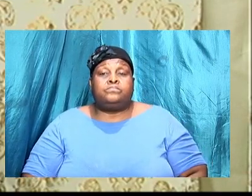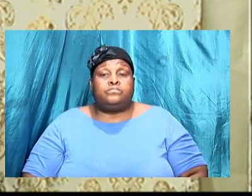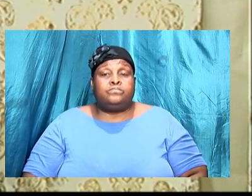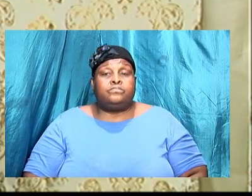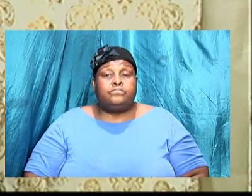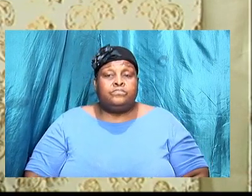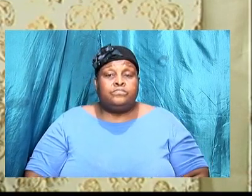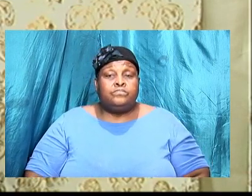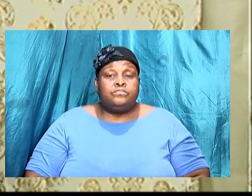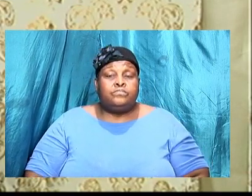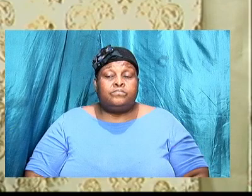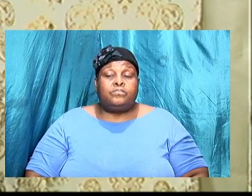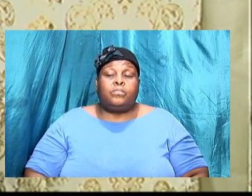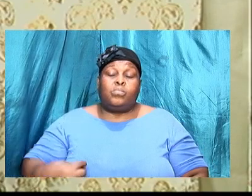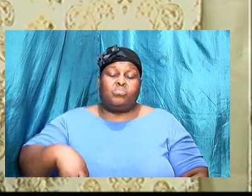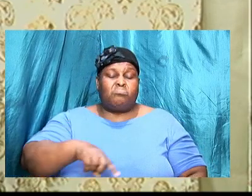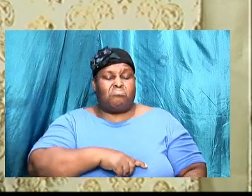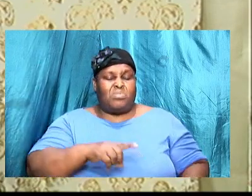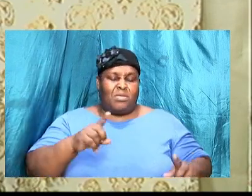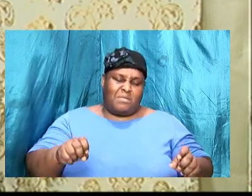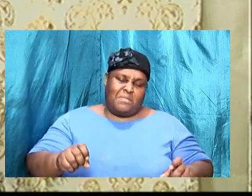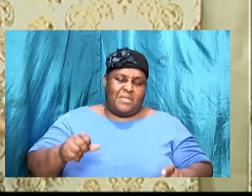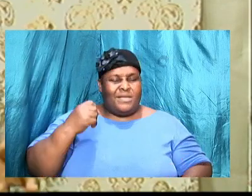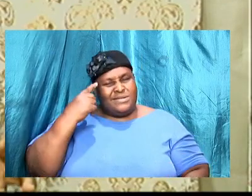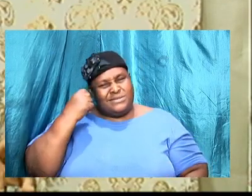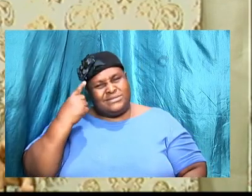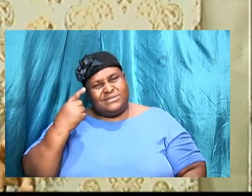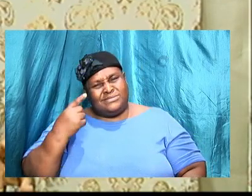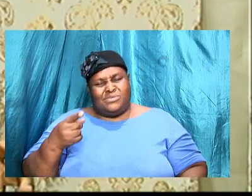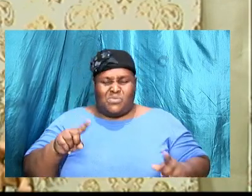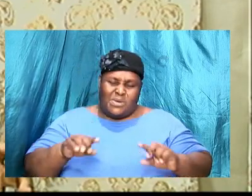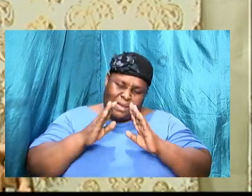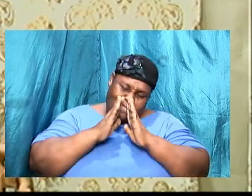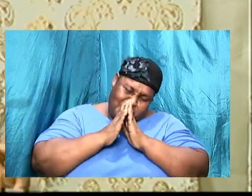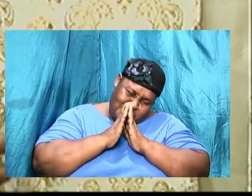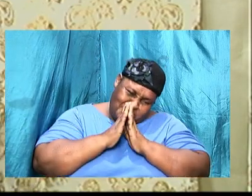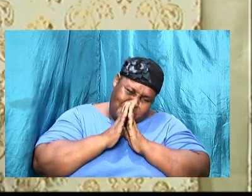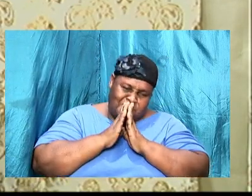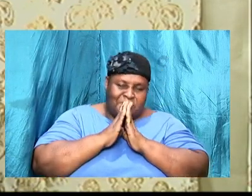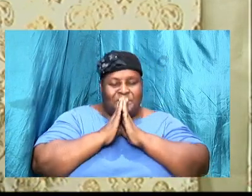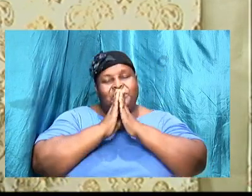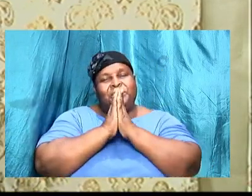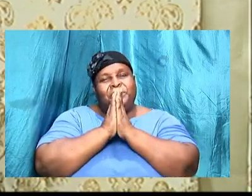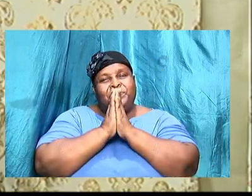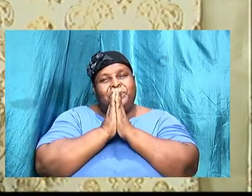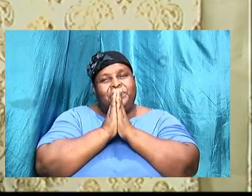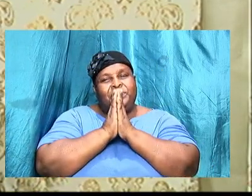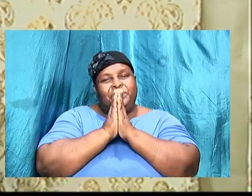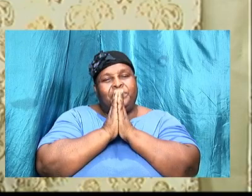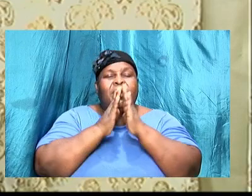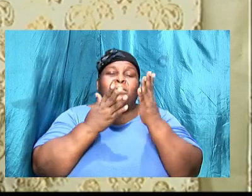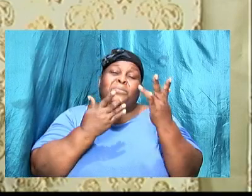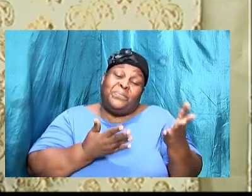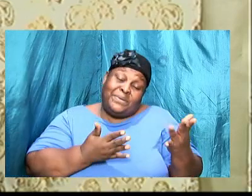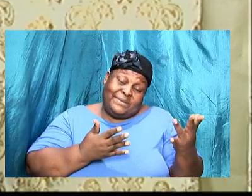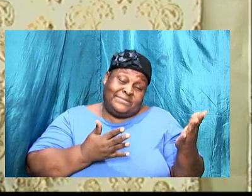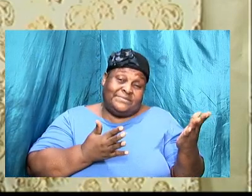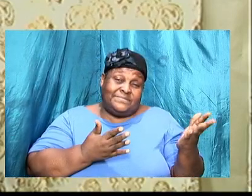we must understand that while praying and waiting